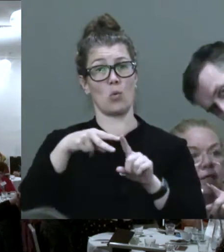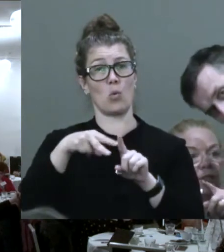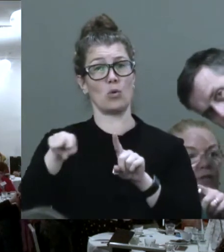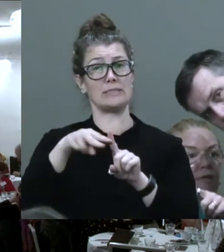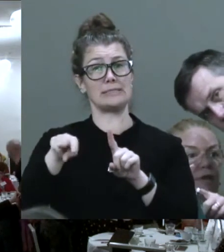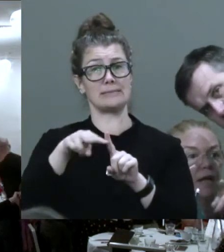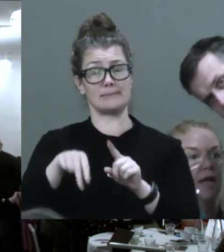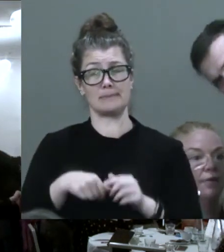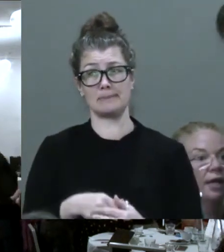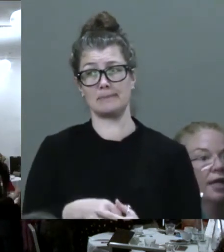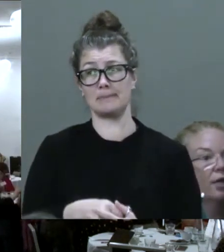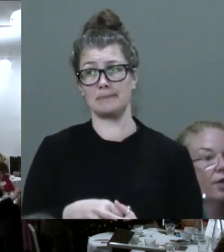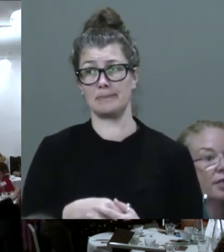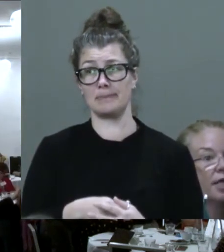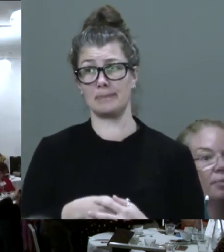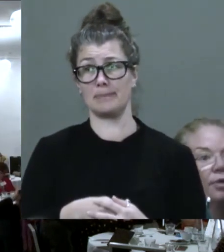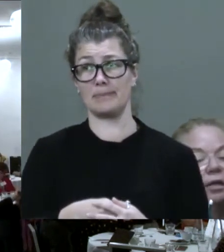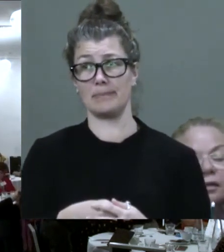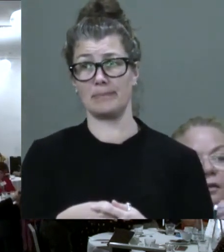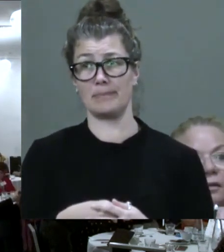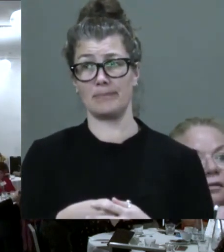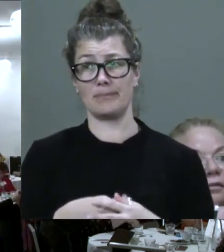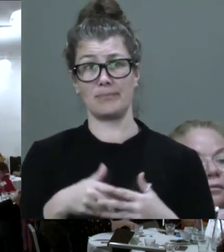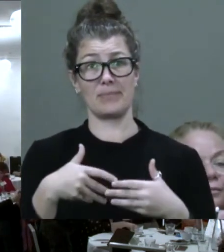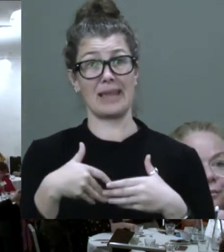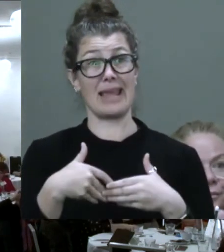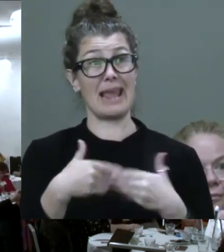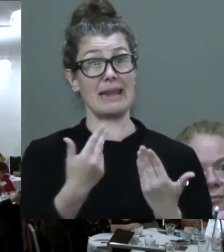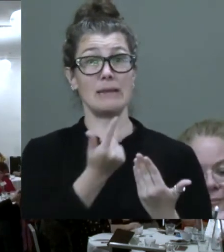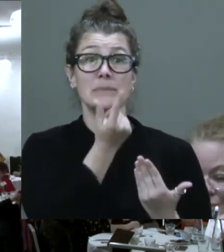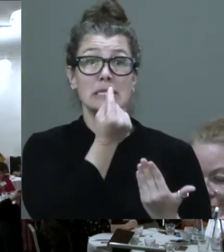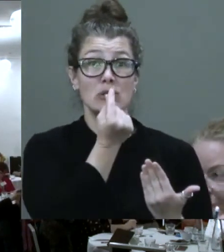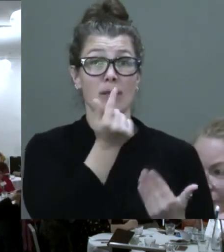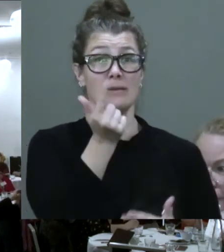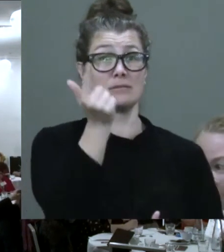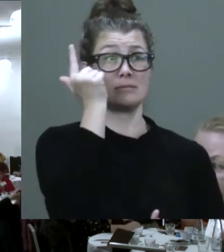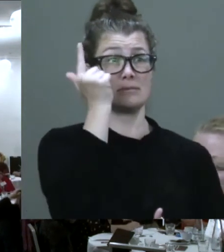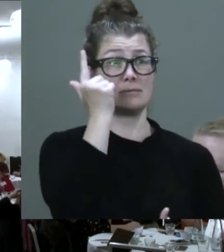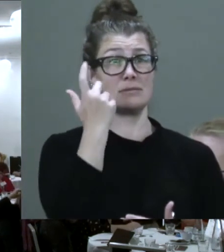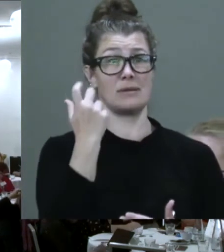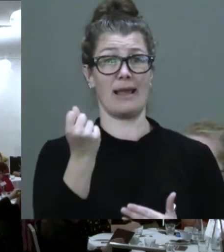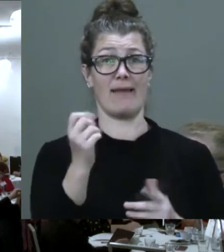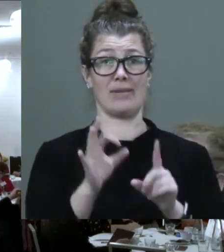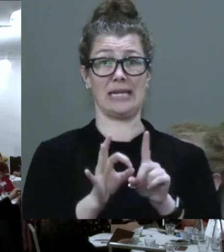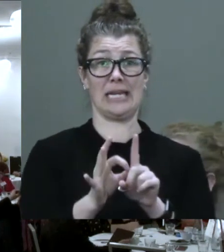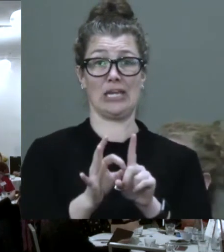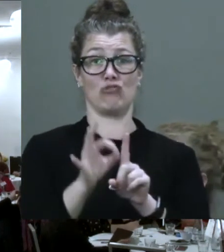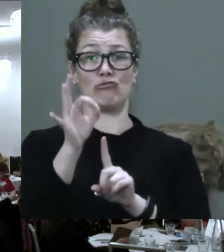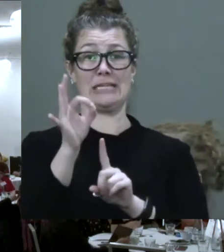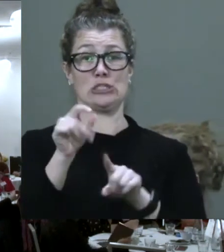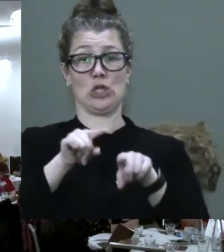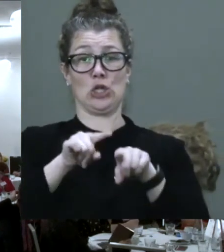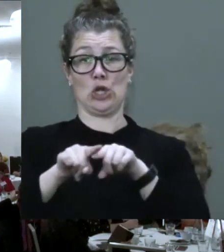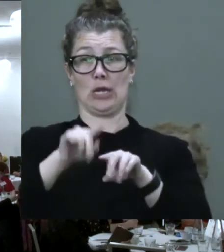any likelihood of teachers having increased learning around these issues to